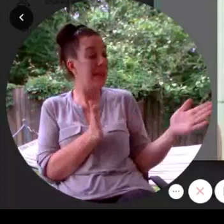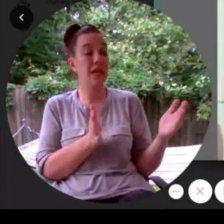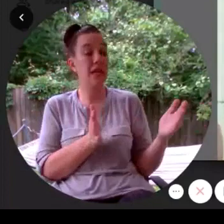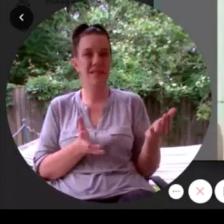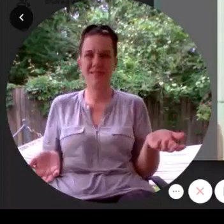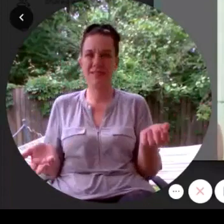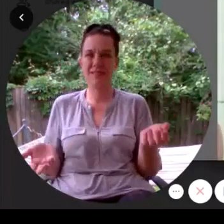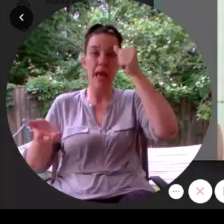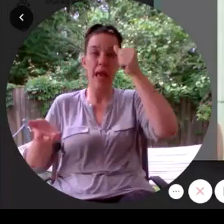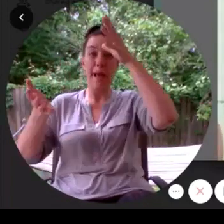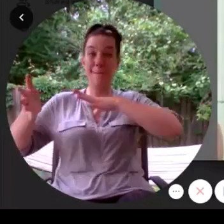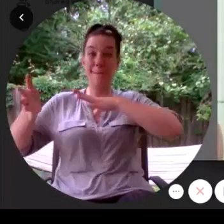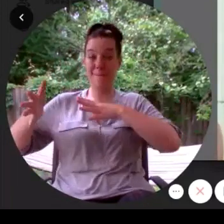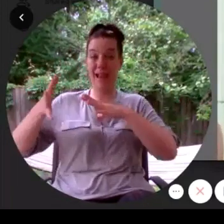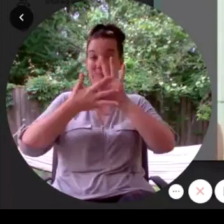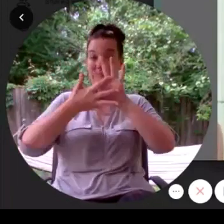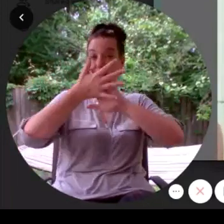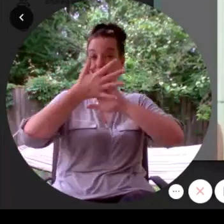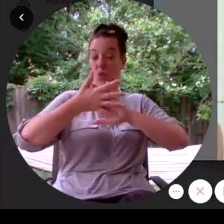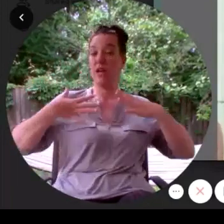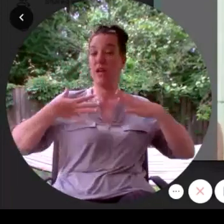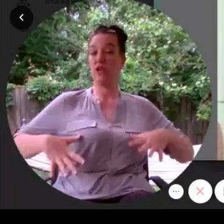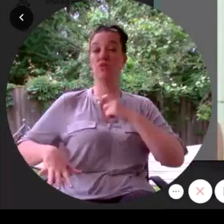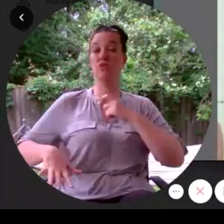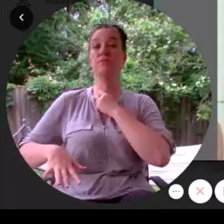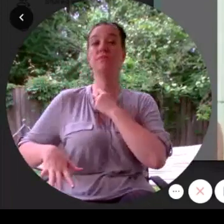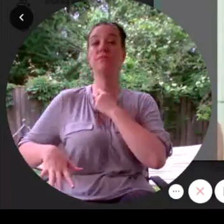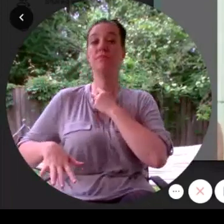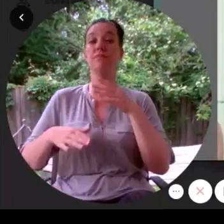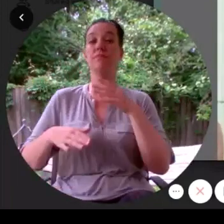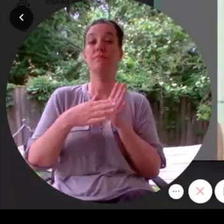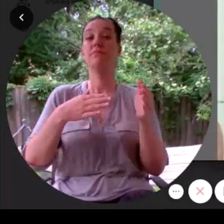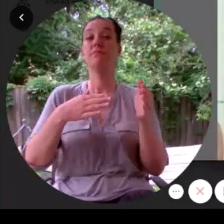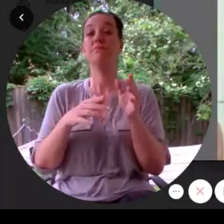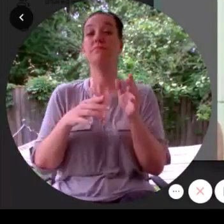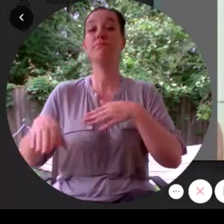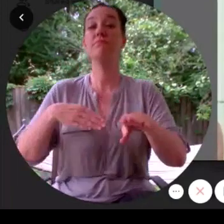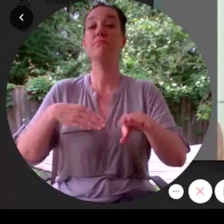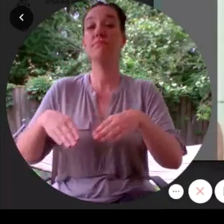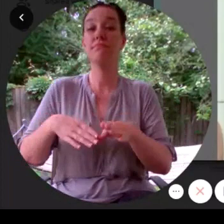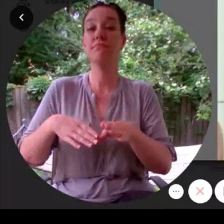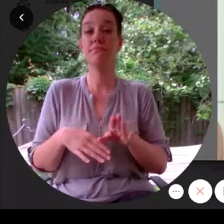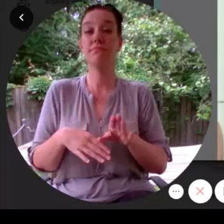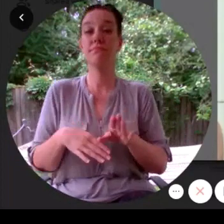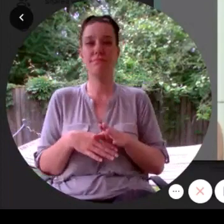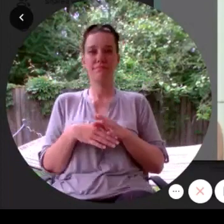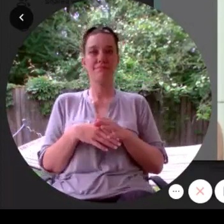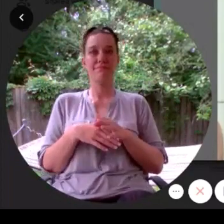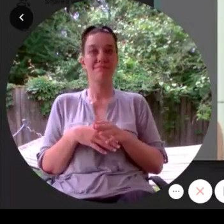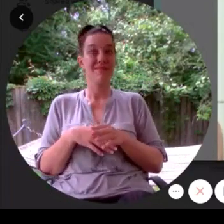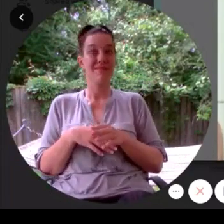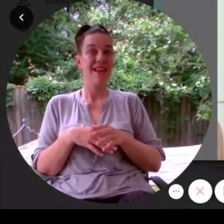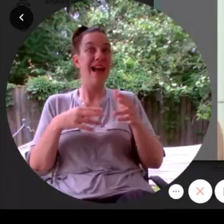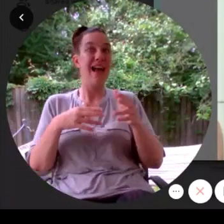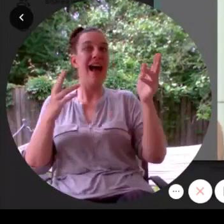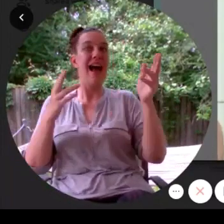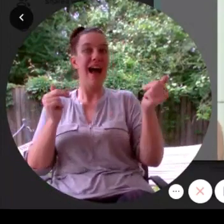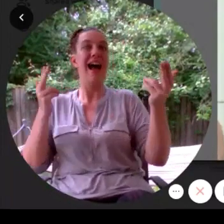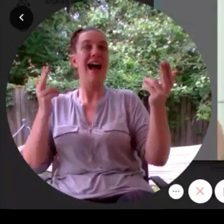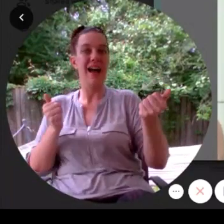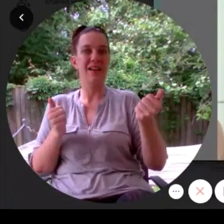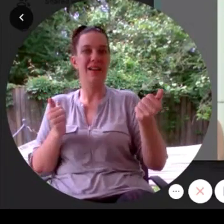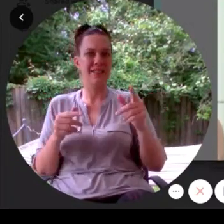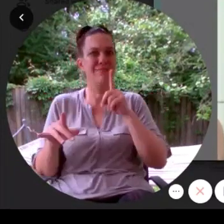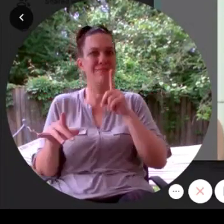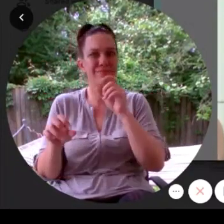man in a gray suit came around the corner, talking on his phone. Ha ha, Niles said. He actually